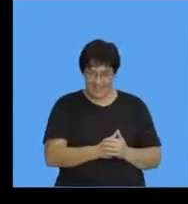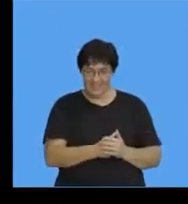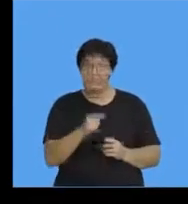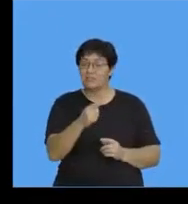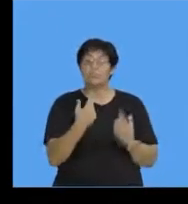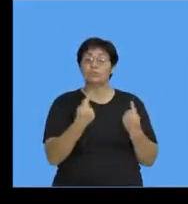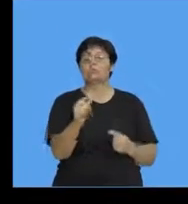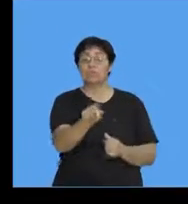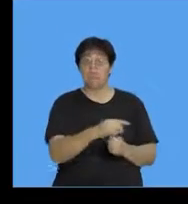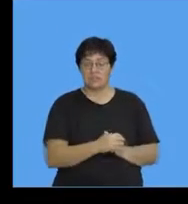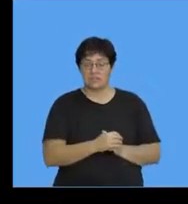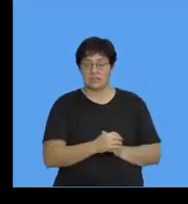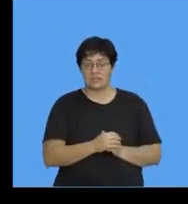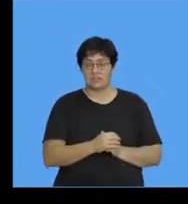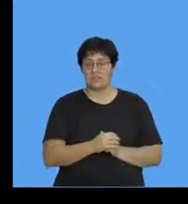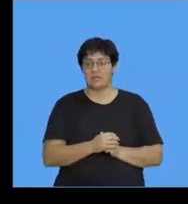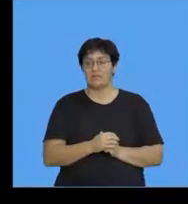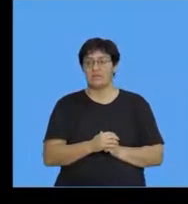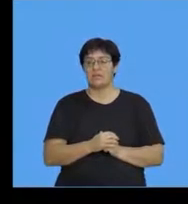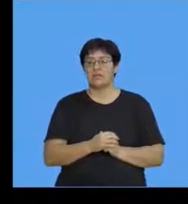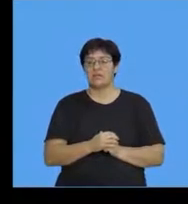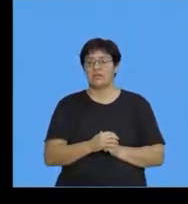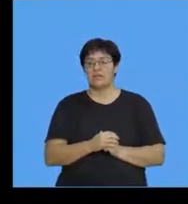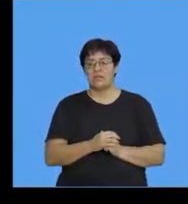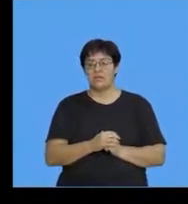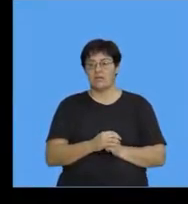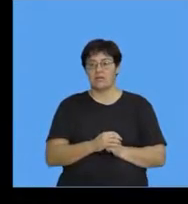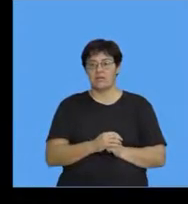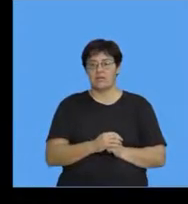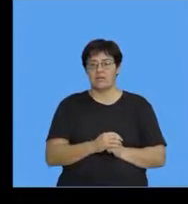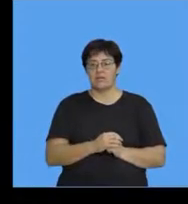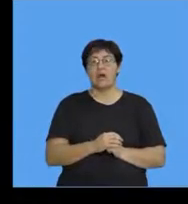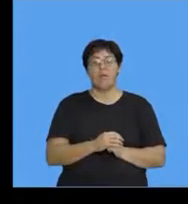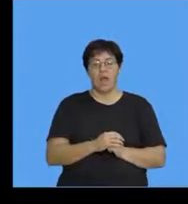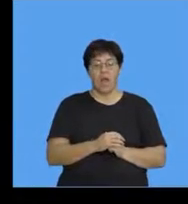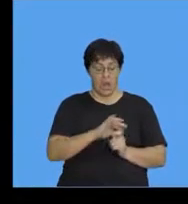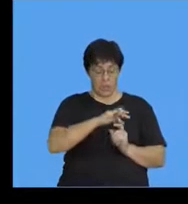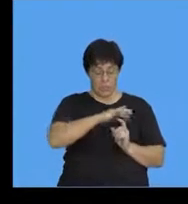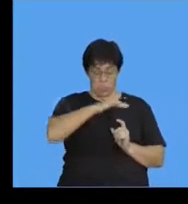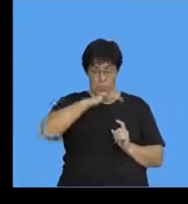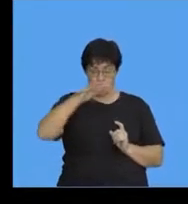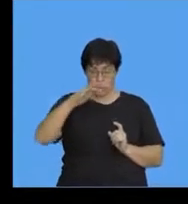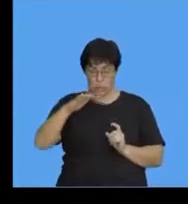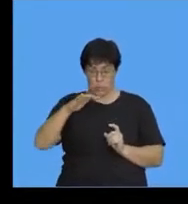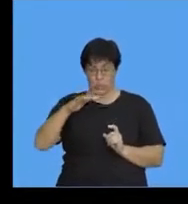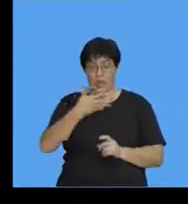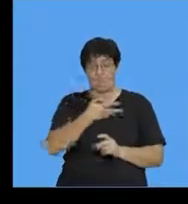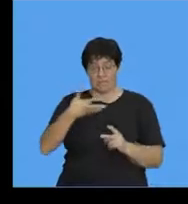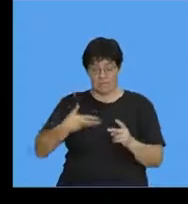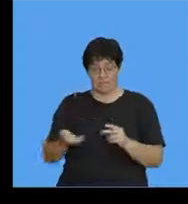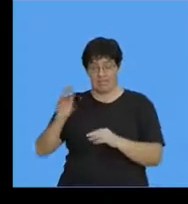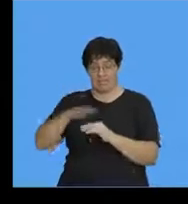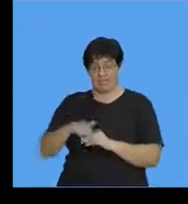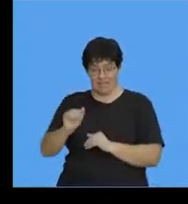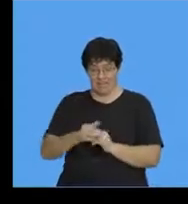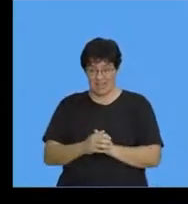what they're going to do is they're going to go onto the female now a female there's a